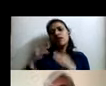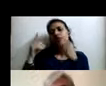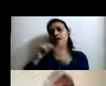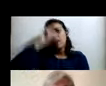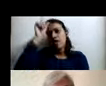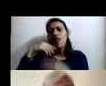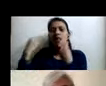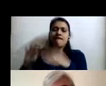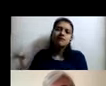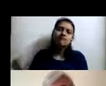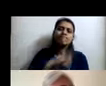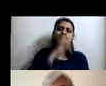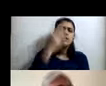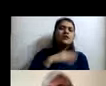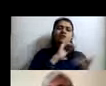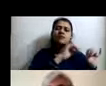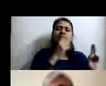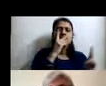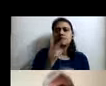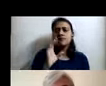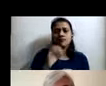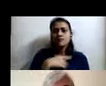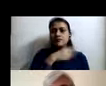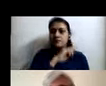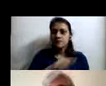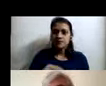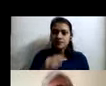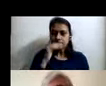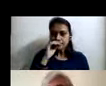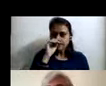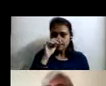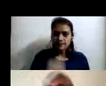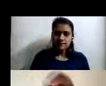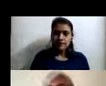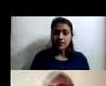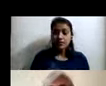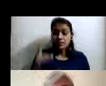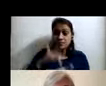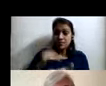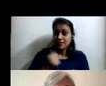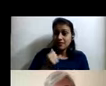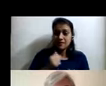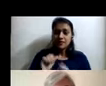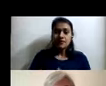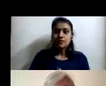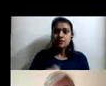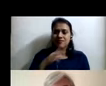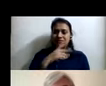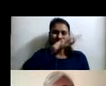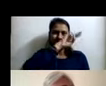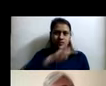back, the first thing I did was I made a beeline for this childhood place of mine. And I was shocked.